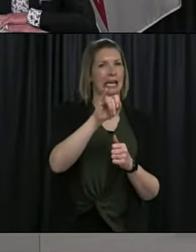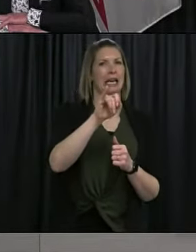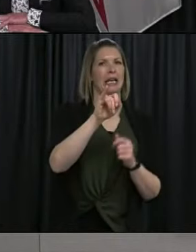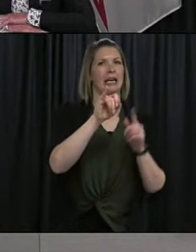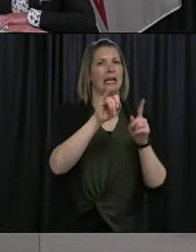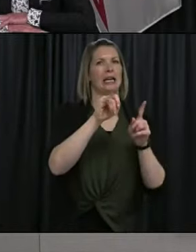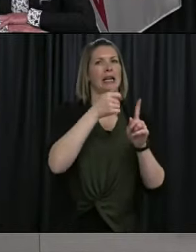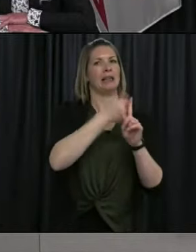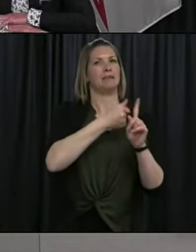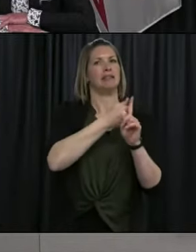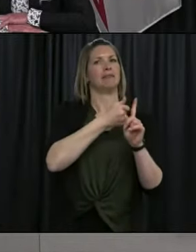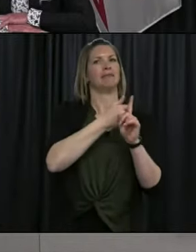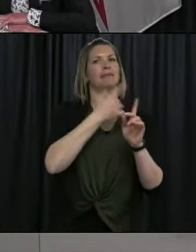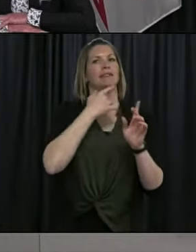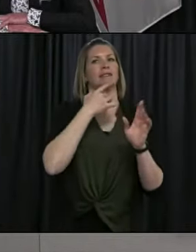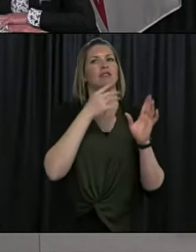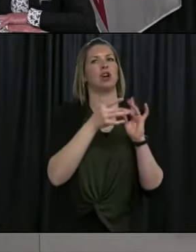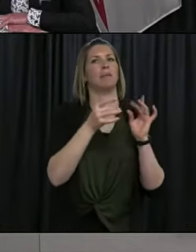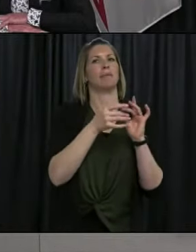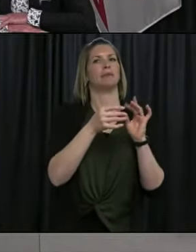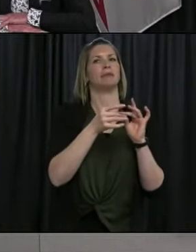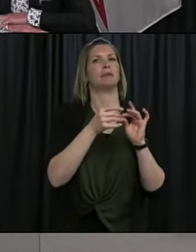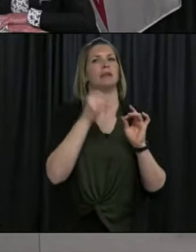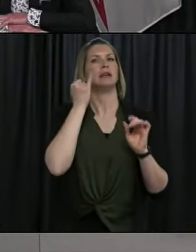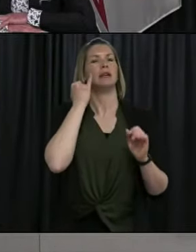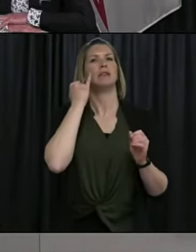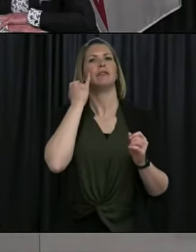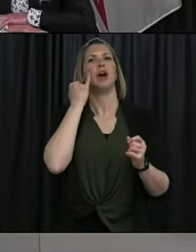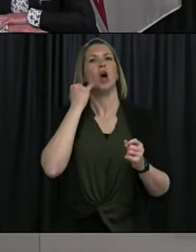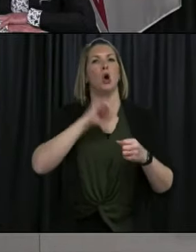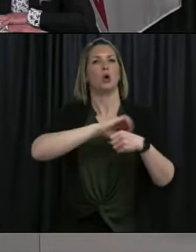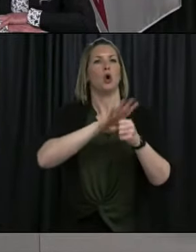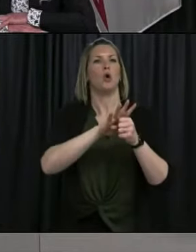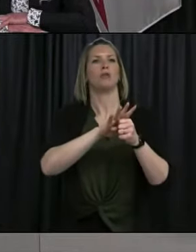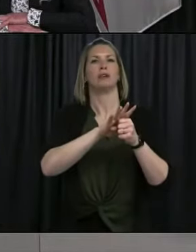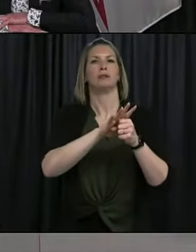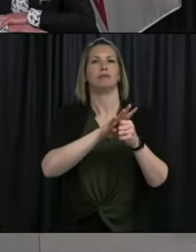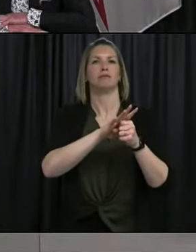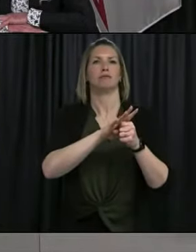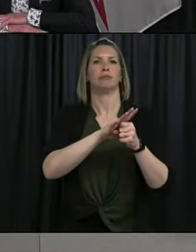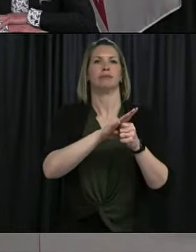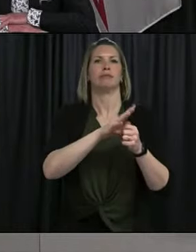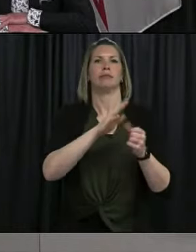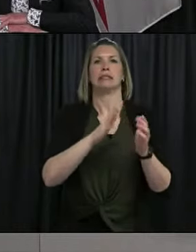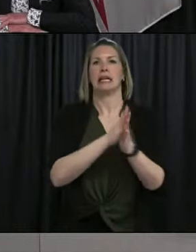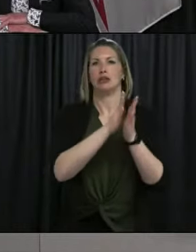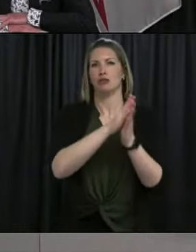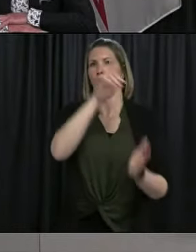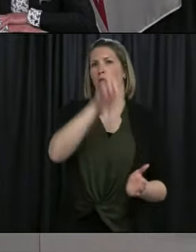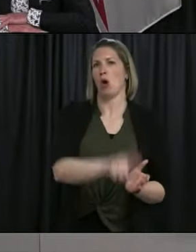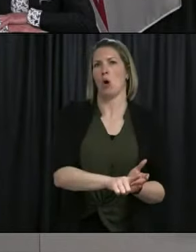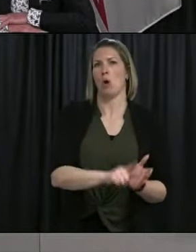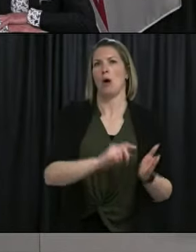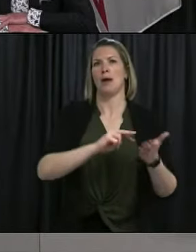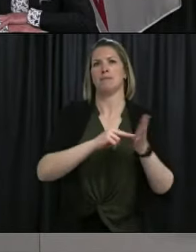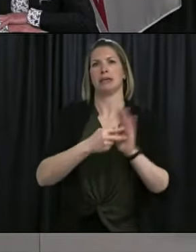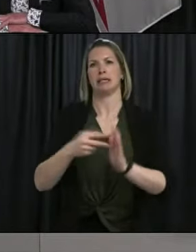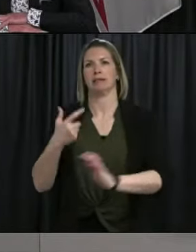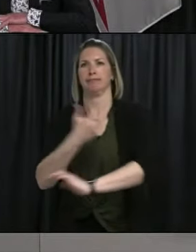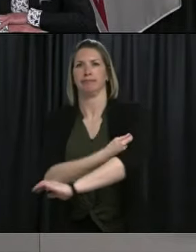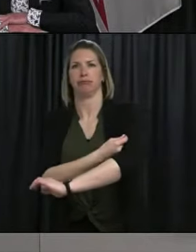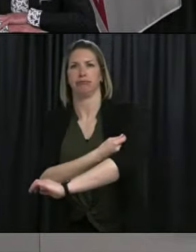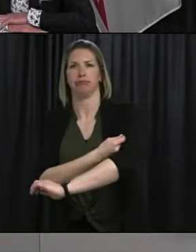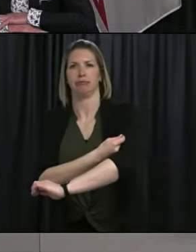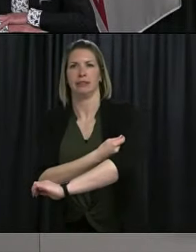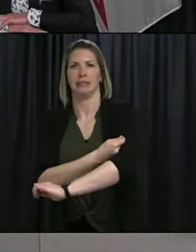lot of people now looking at it for them saying that if your COVID risk is low, the AstraZeneca tradeoff may not be worth it. That was one of the takeaways